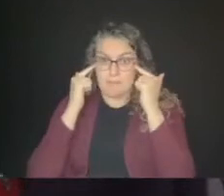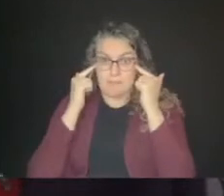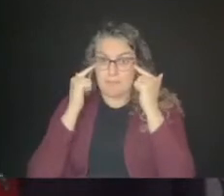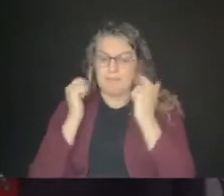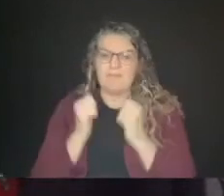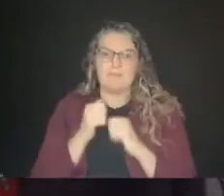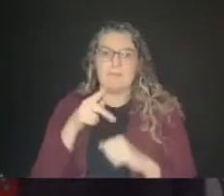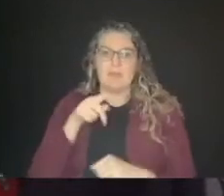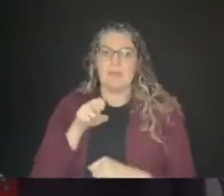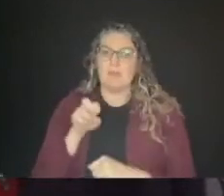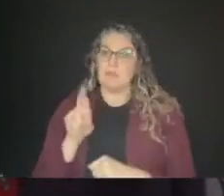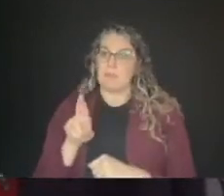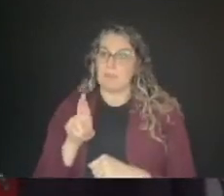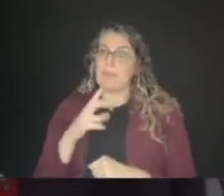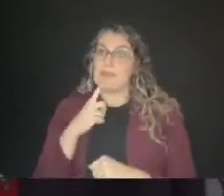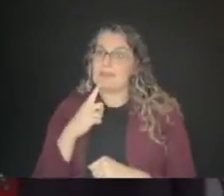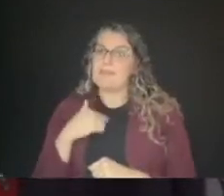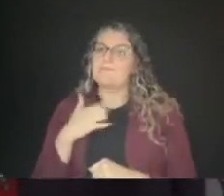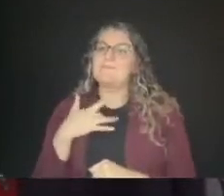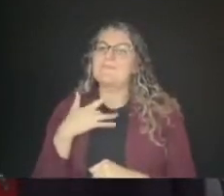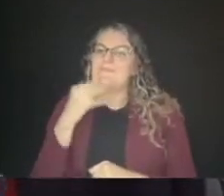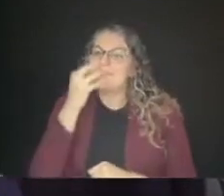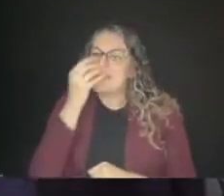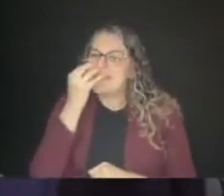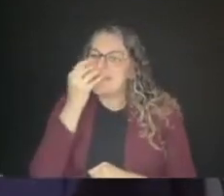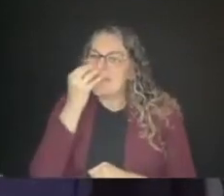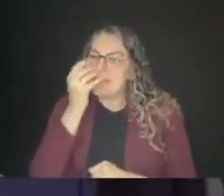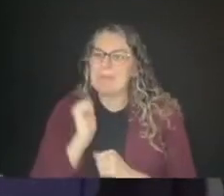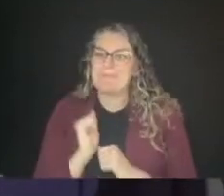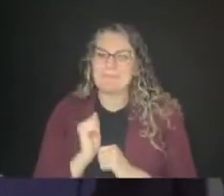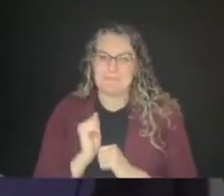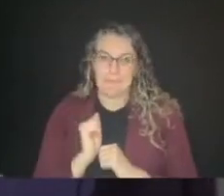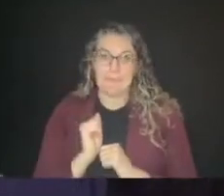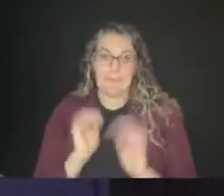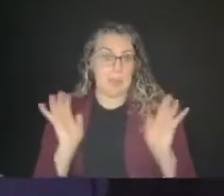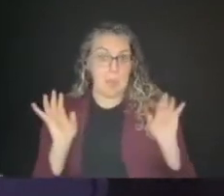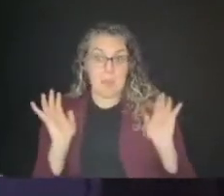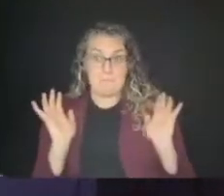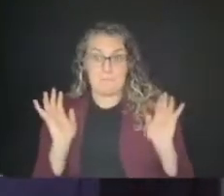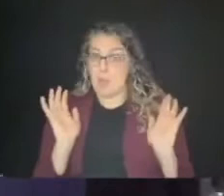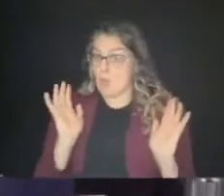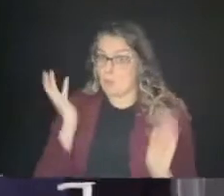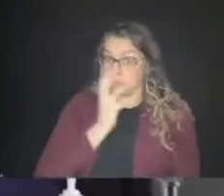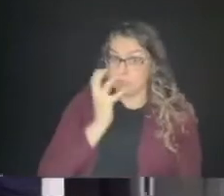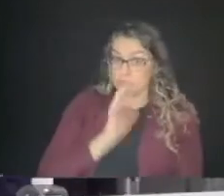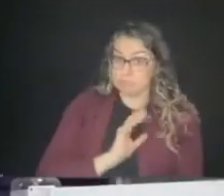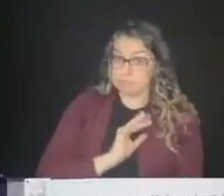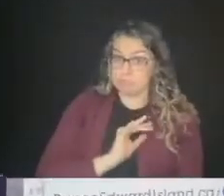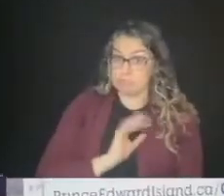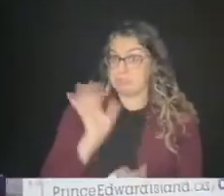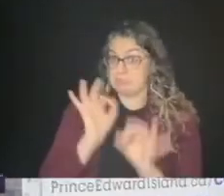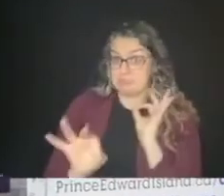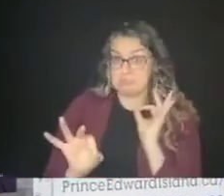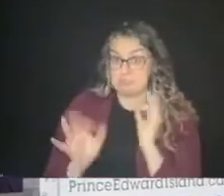premier saying that it tickles. does tickle little bit, Okay, wow. That's pretty simple.